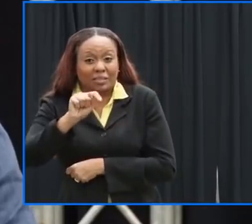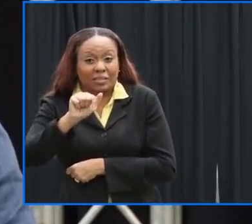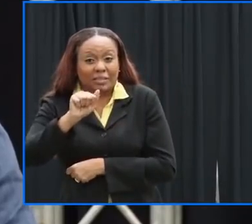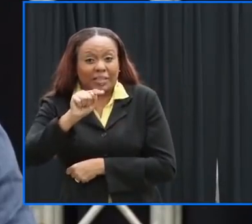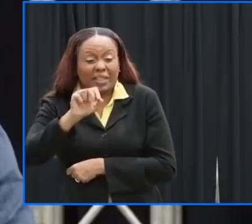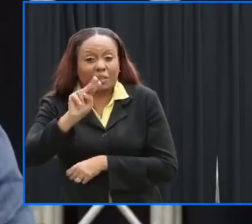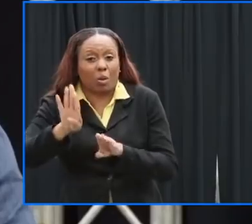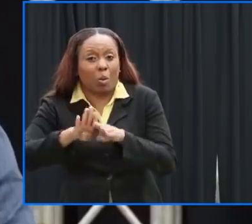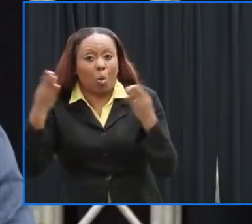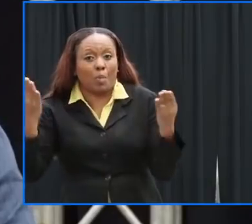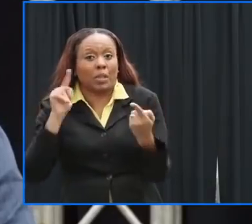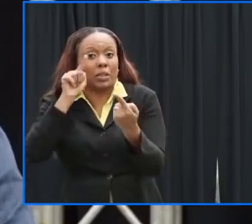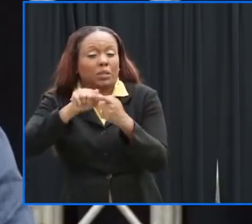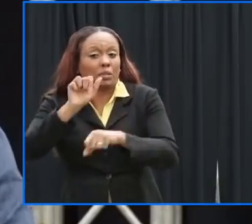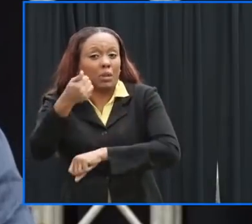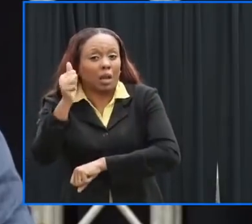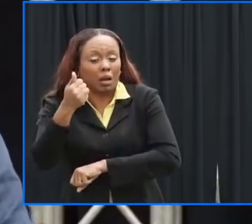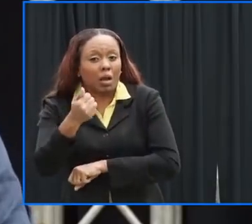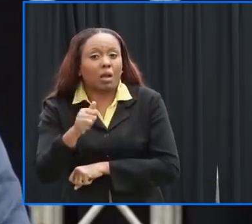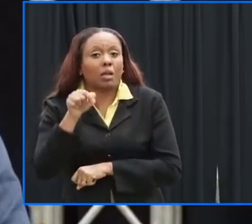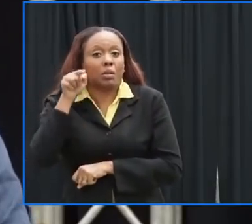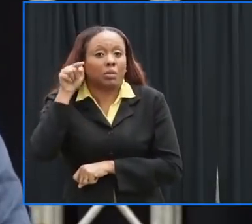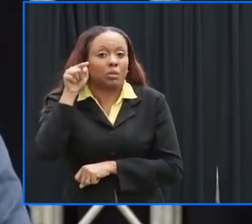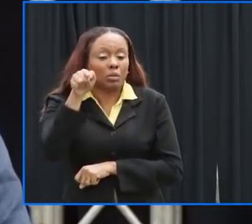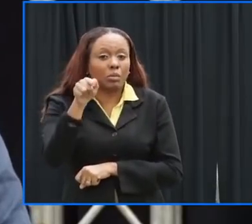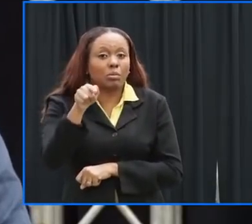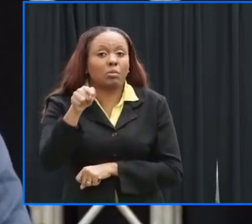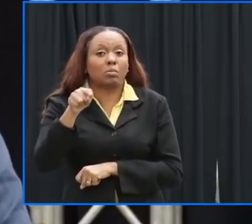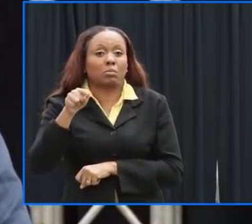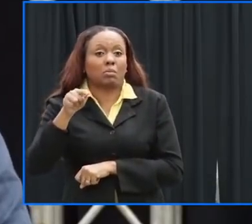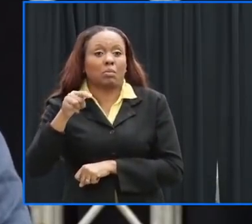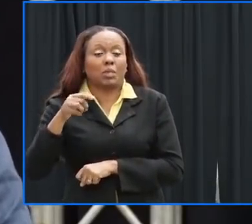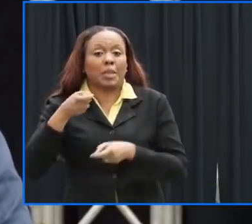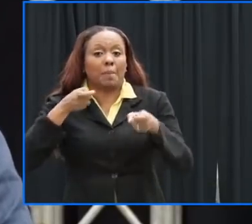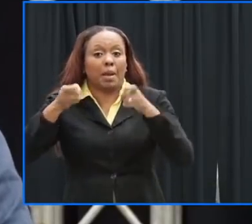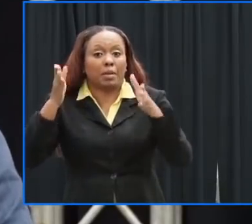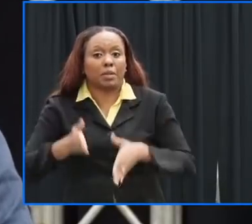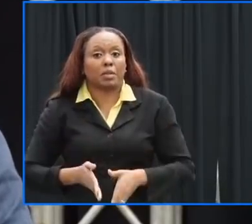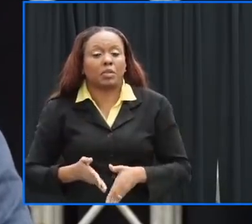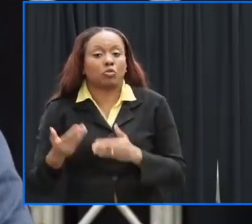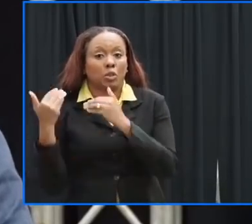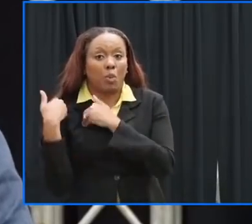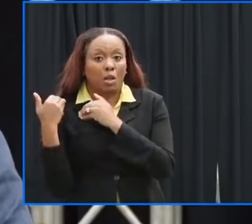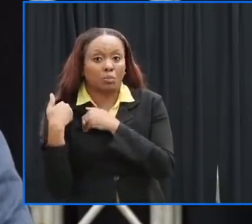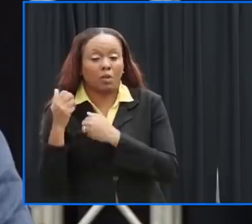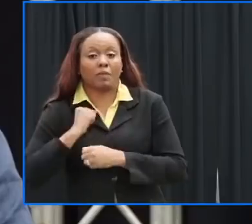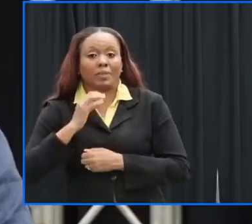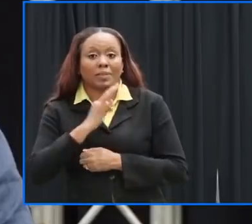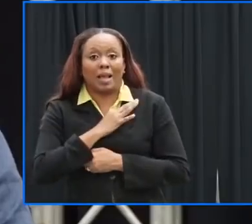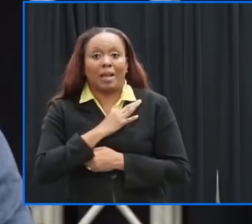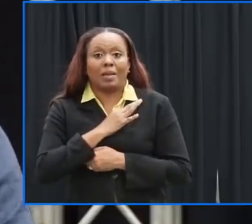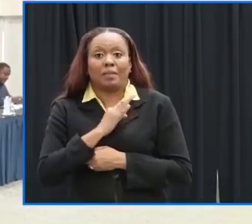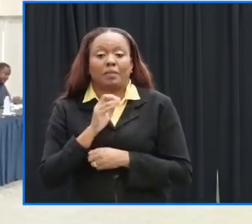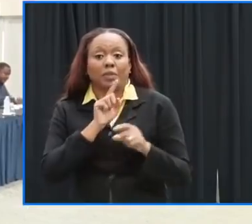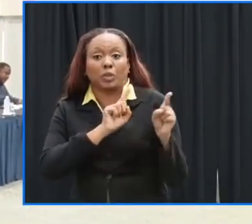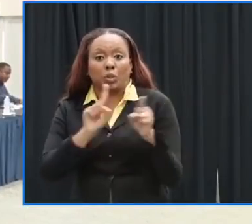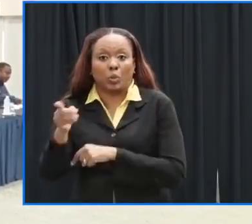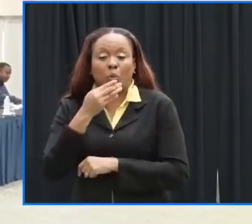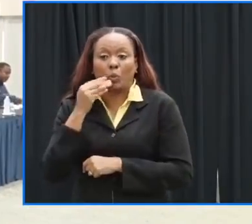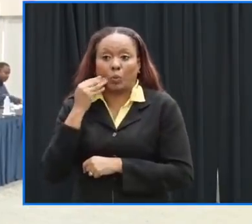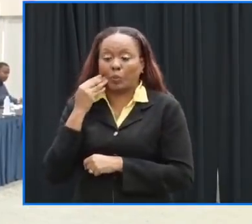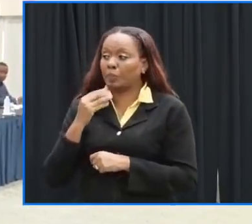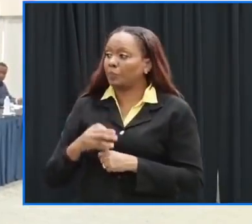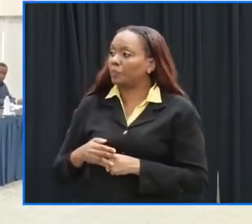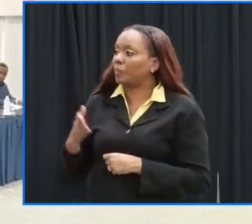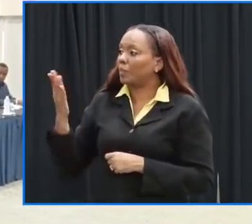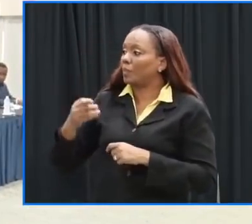we asking barbadians please to be off the road as early as possible um to allow the emergency services to operate if